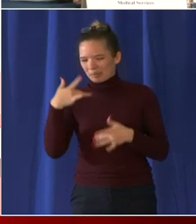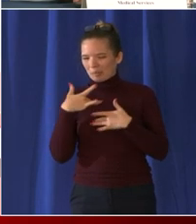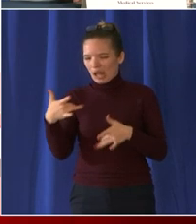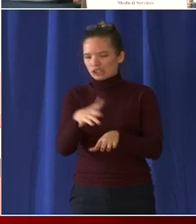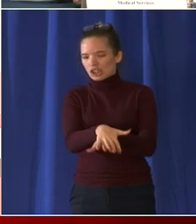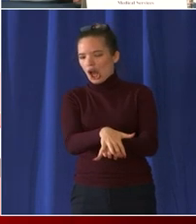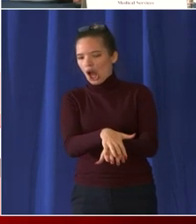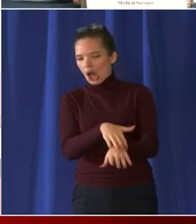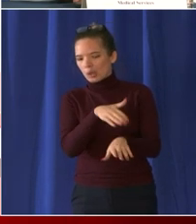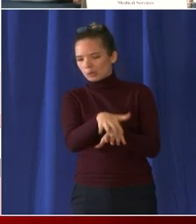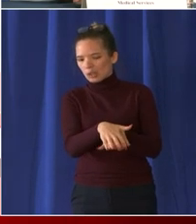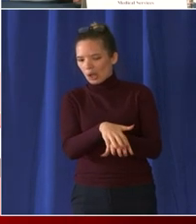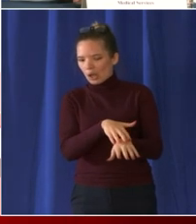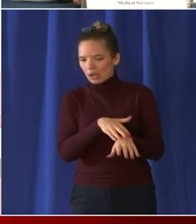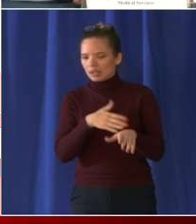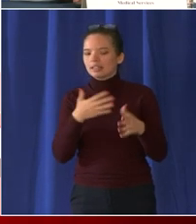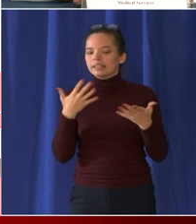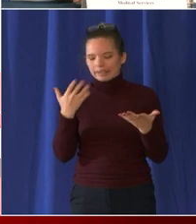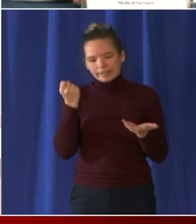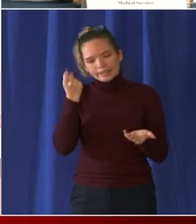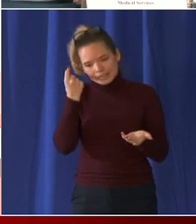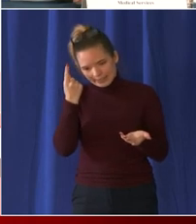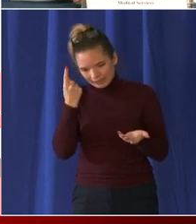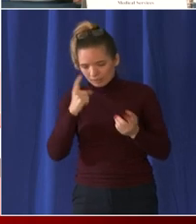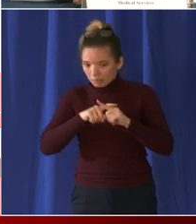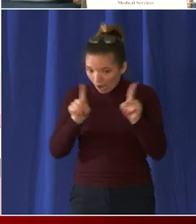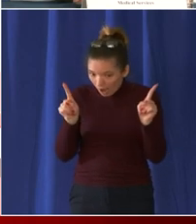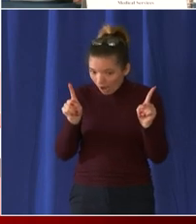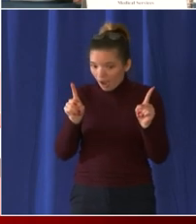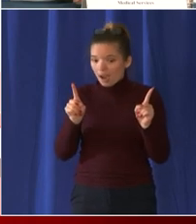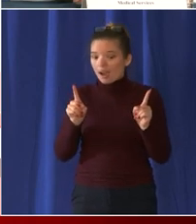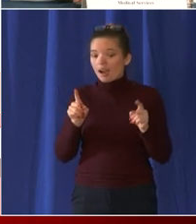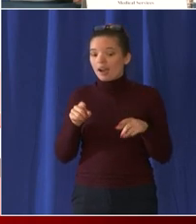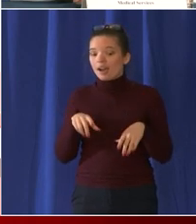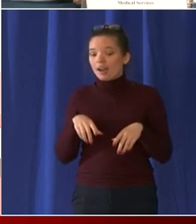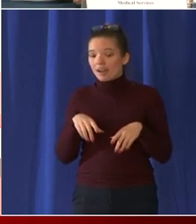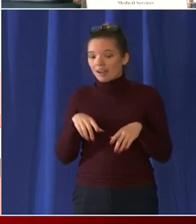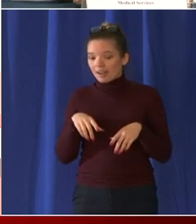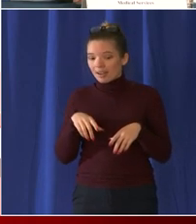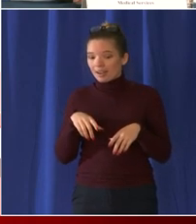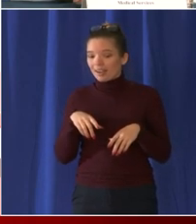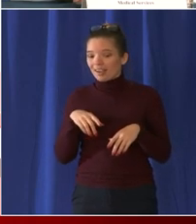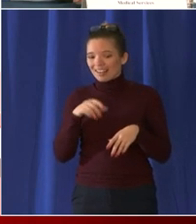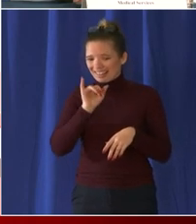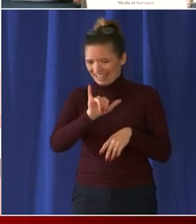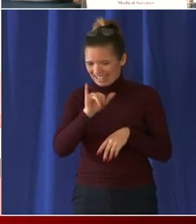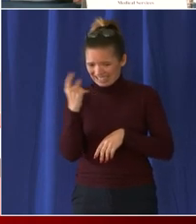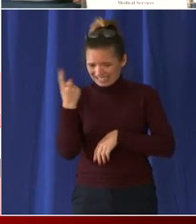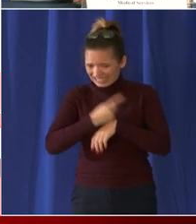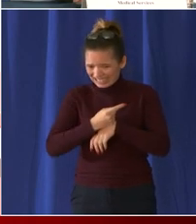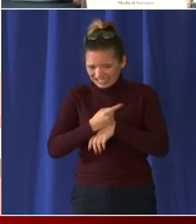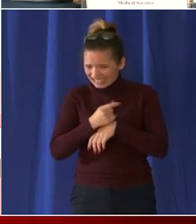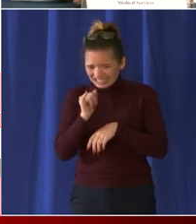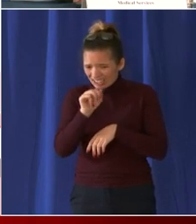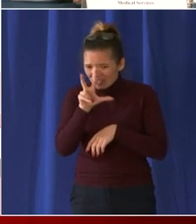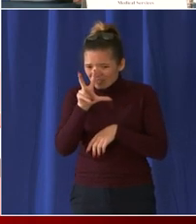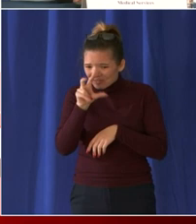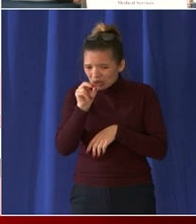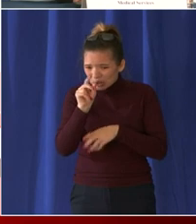30 minutes of recognizing a problem early on as the capital was being breached all of our leadership was together